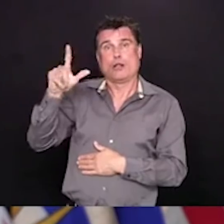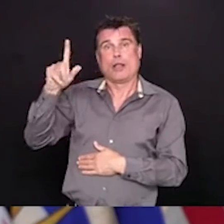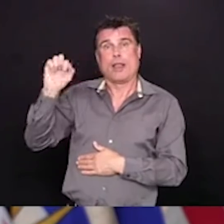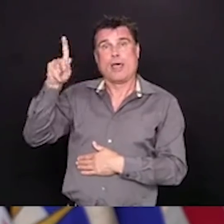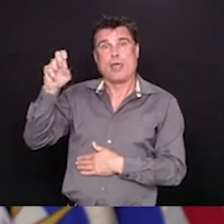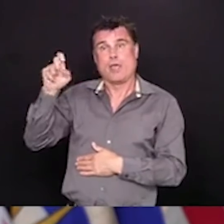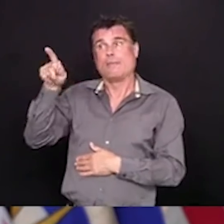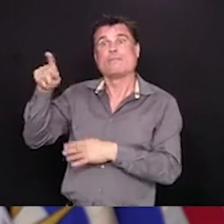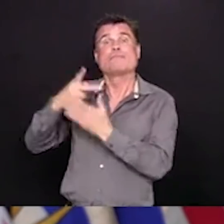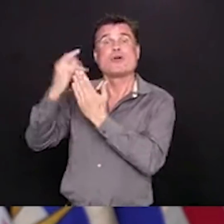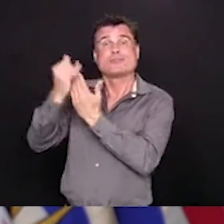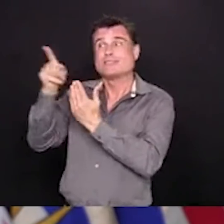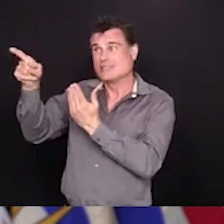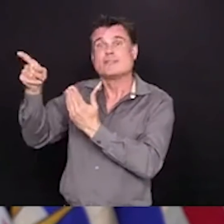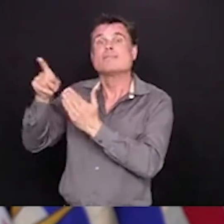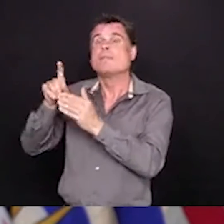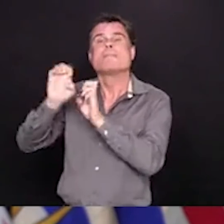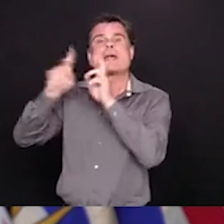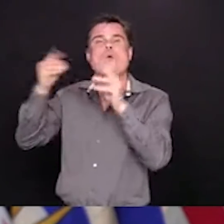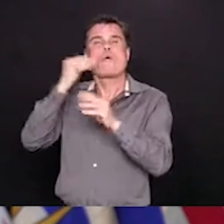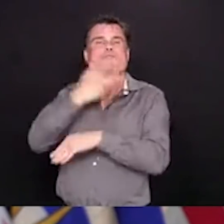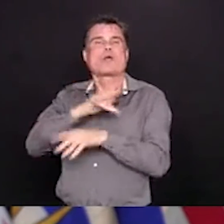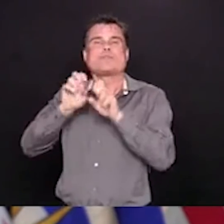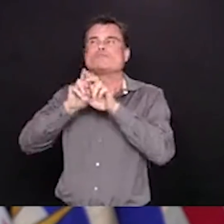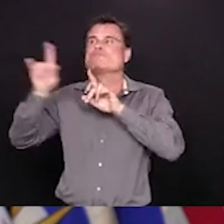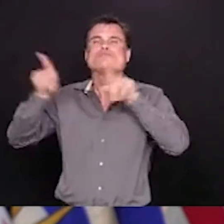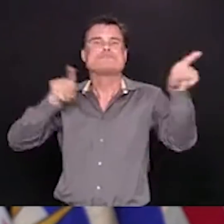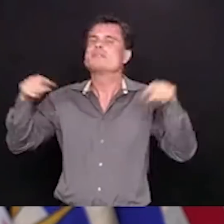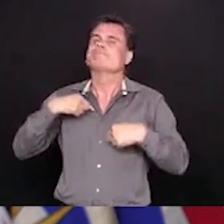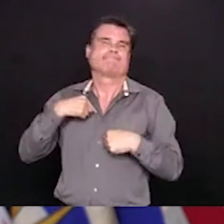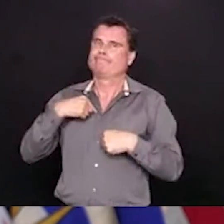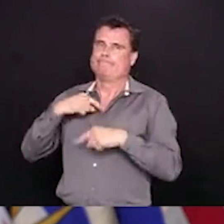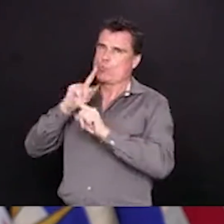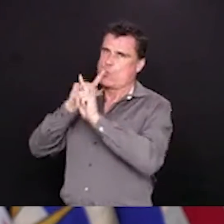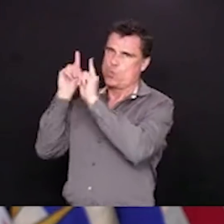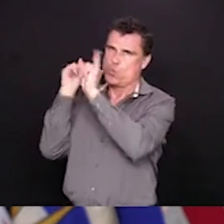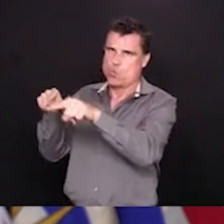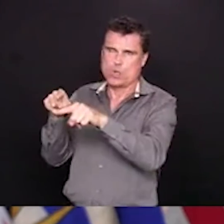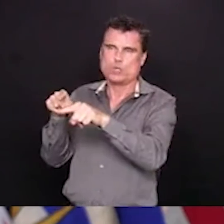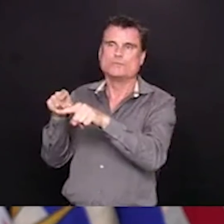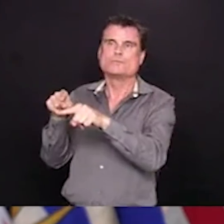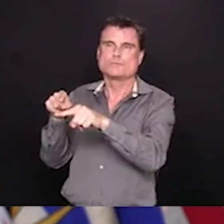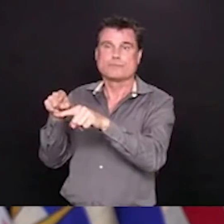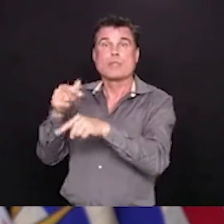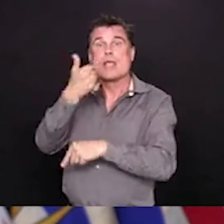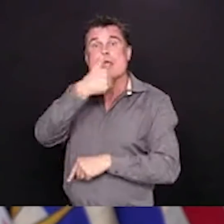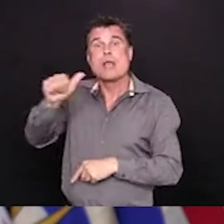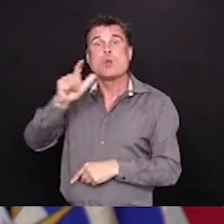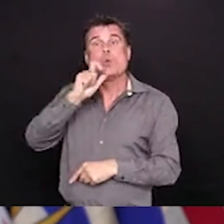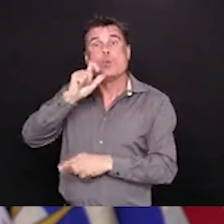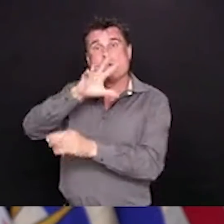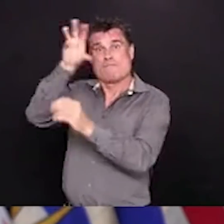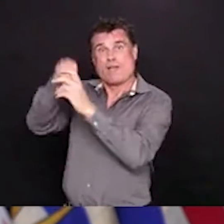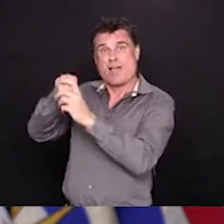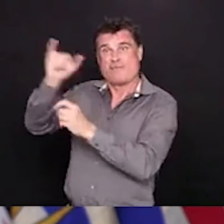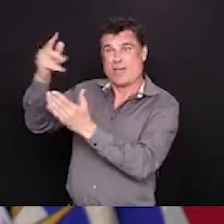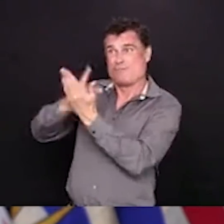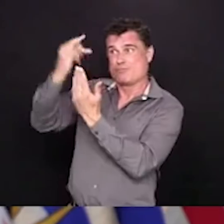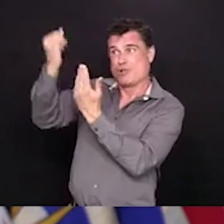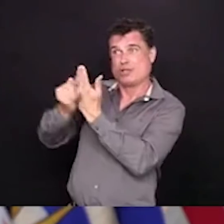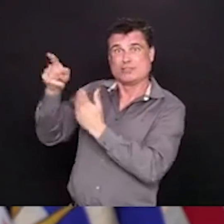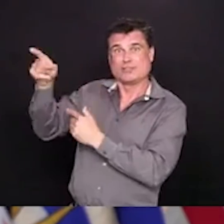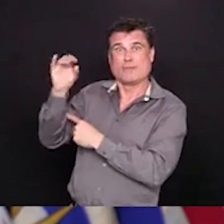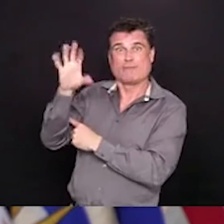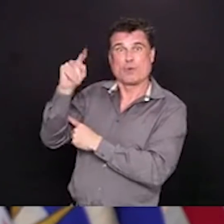since March 15th, and has returned to British Columbia, that they must self-isolate for 14 days after their return.